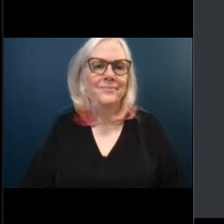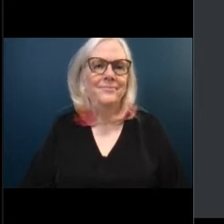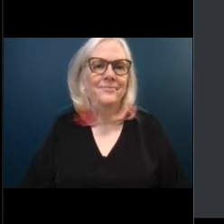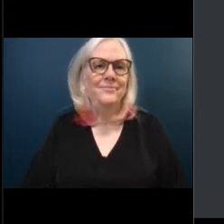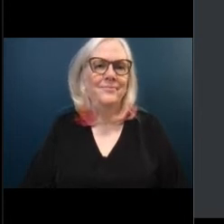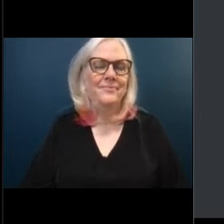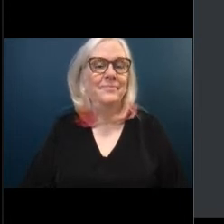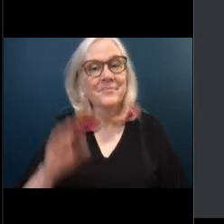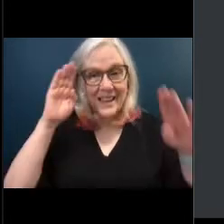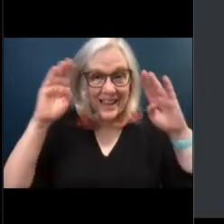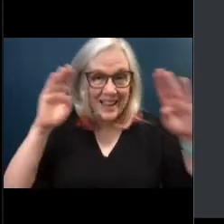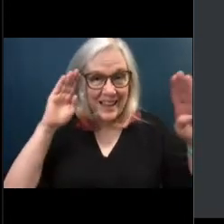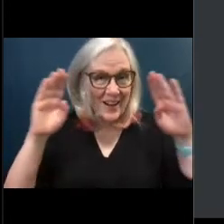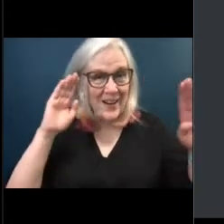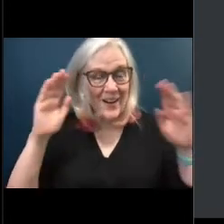Hello, everybody.